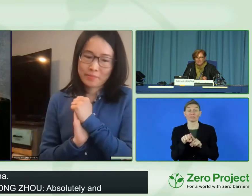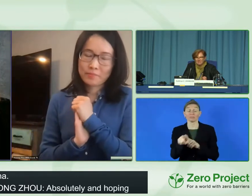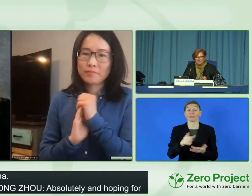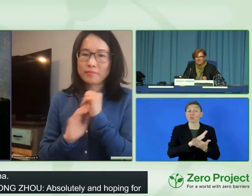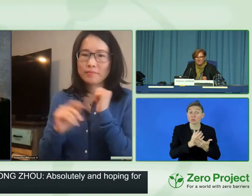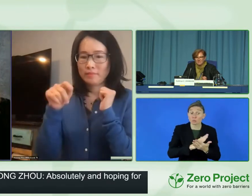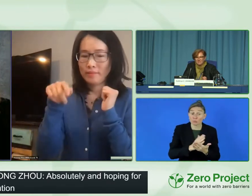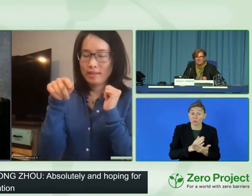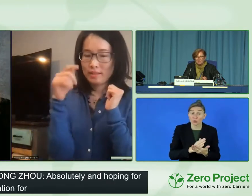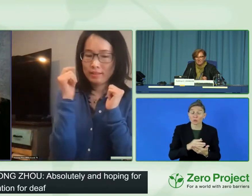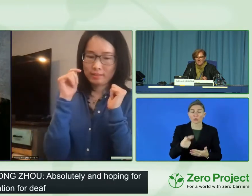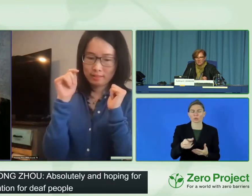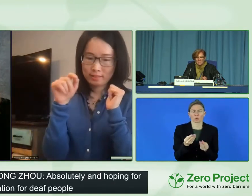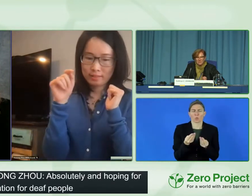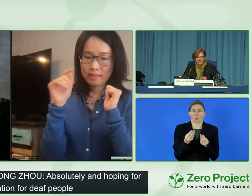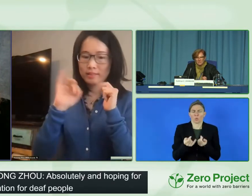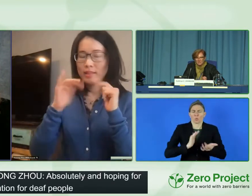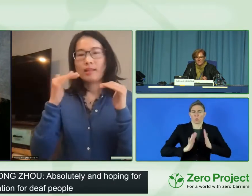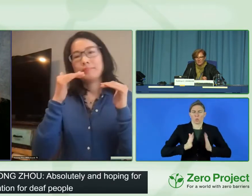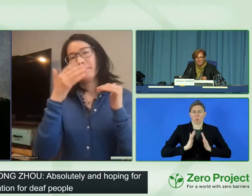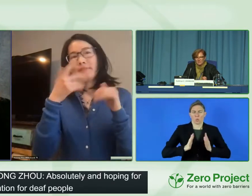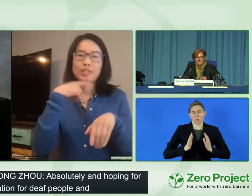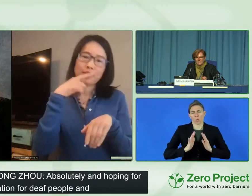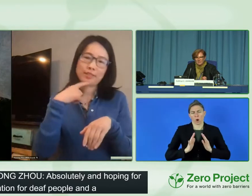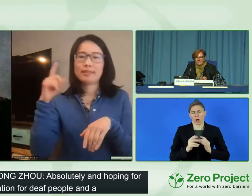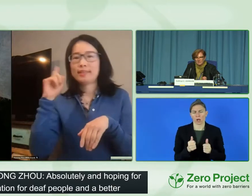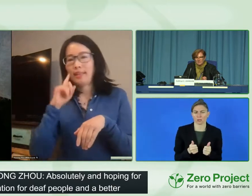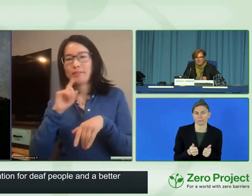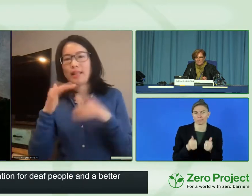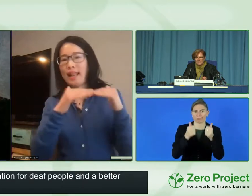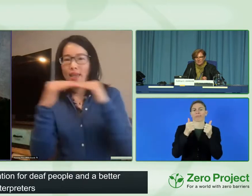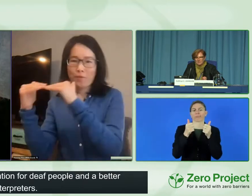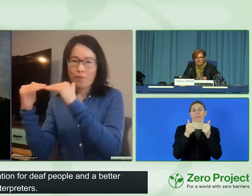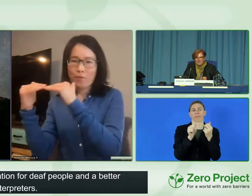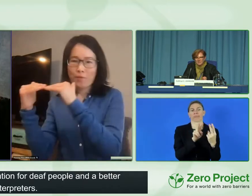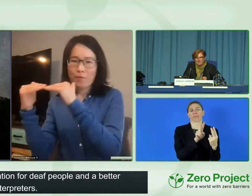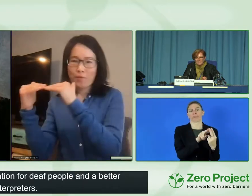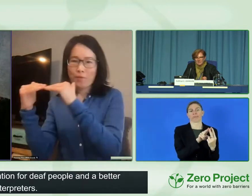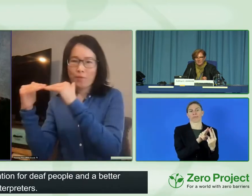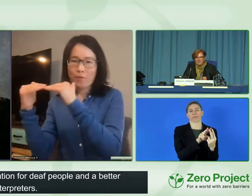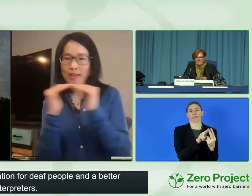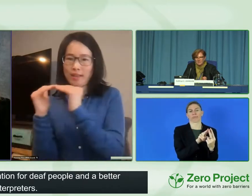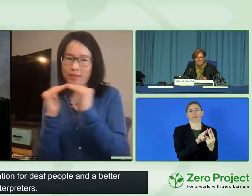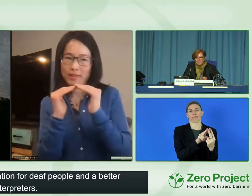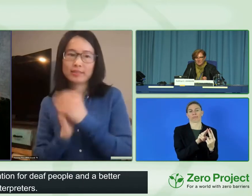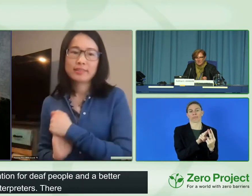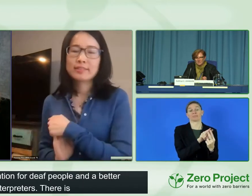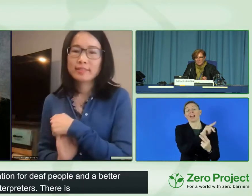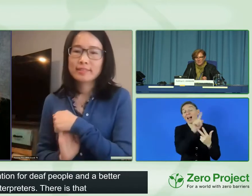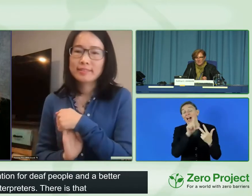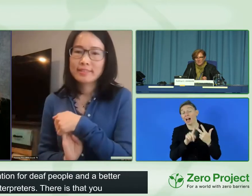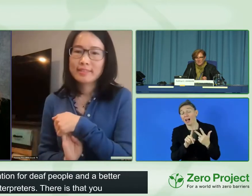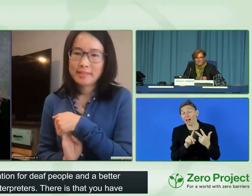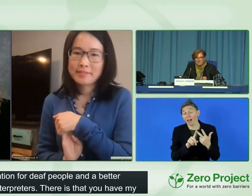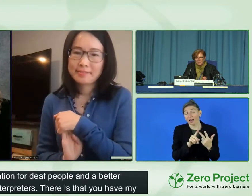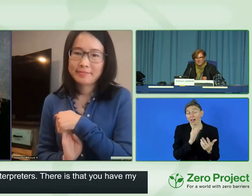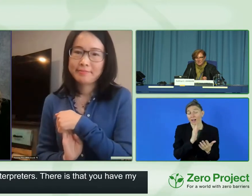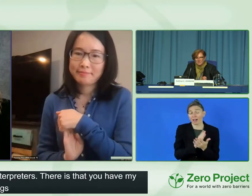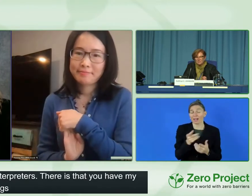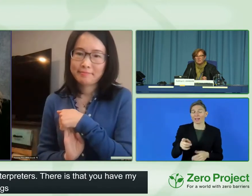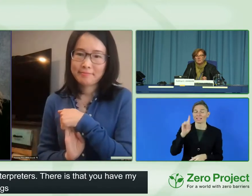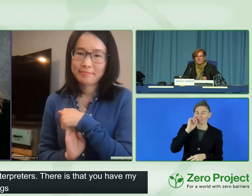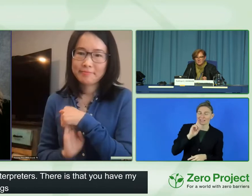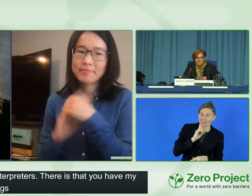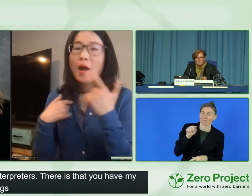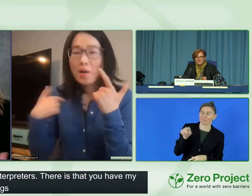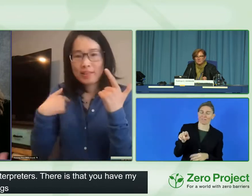Those are my two of my biggest things. And I really want there to be equality between hearing and deaf